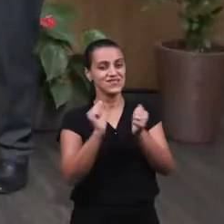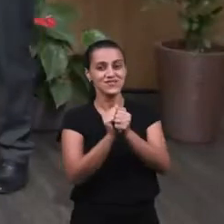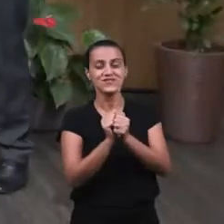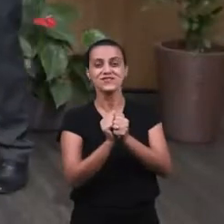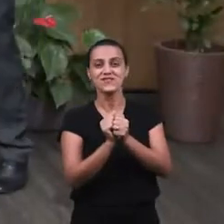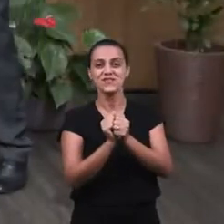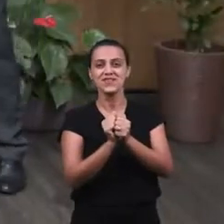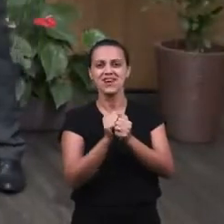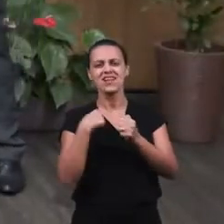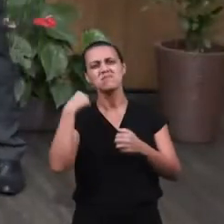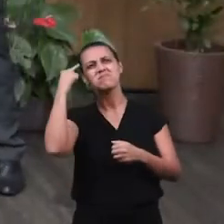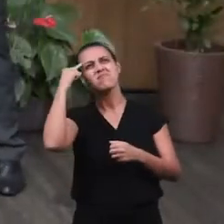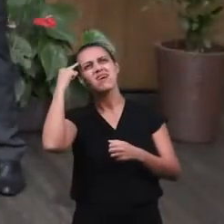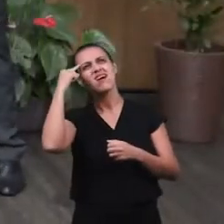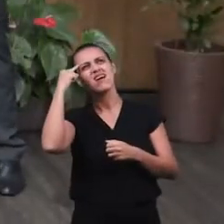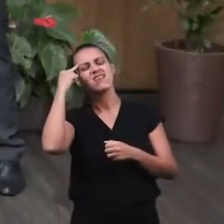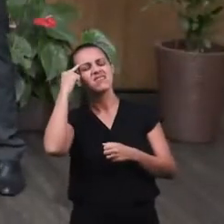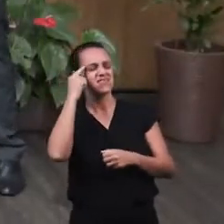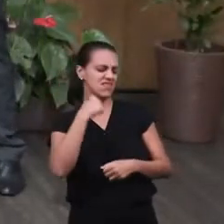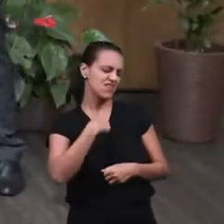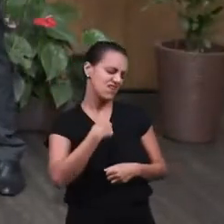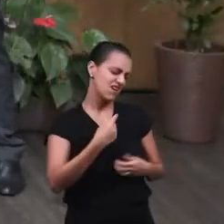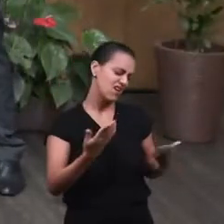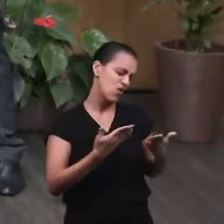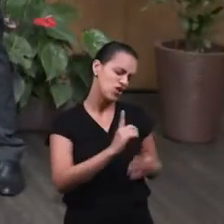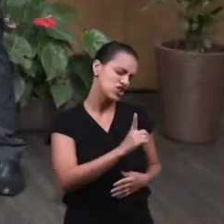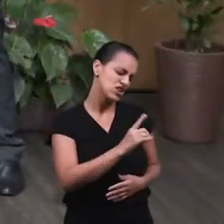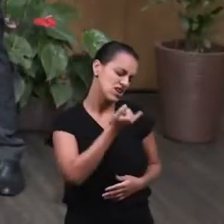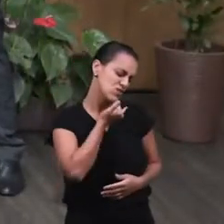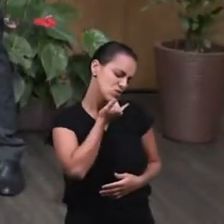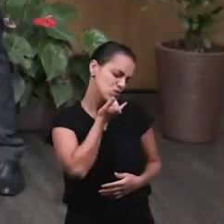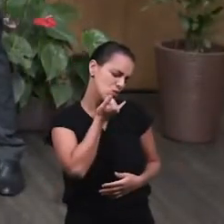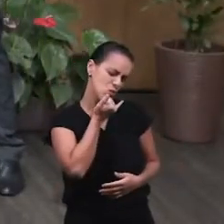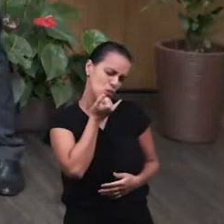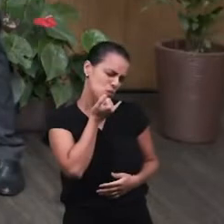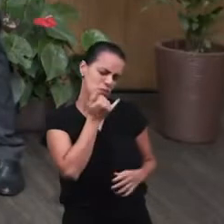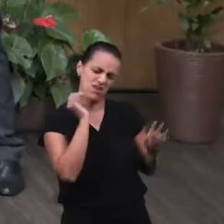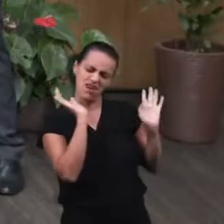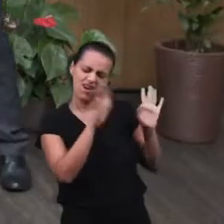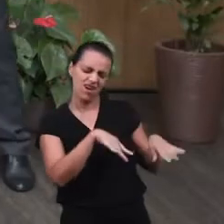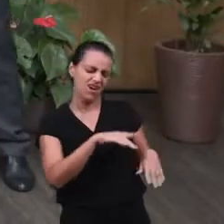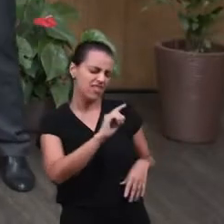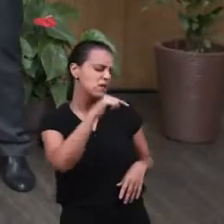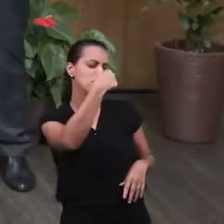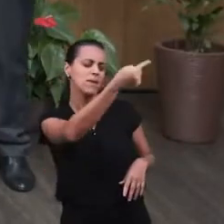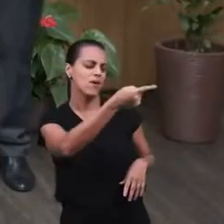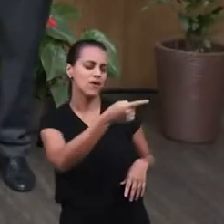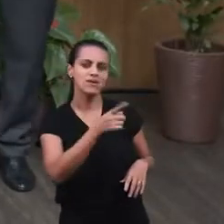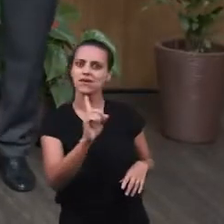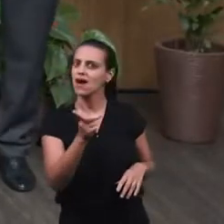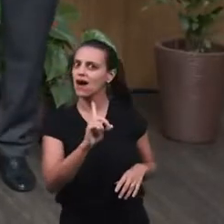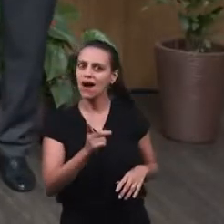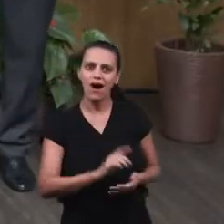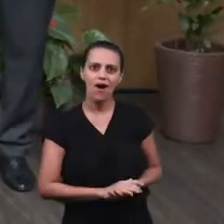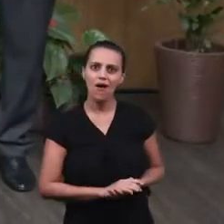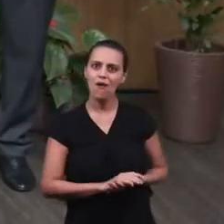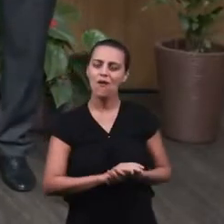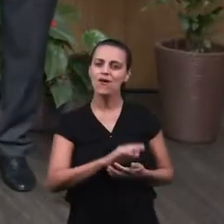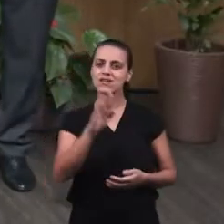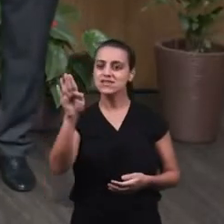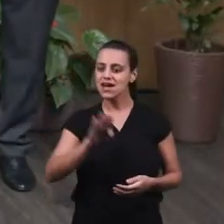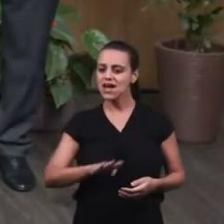did not leave, did not make the decision some other day. didn't question the calling of Jesus. In no way,